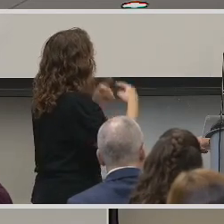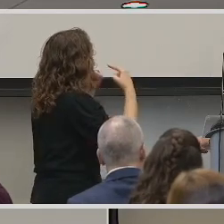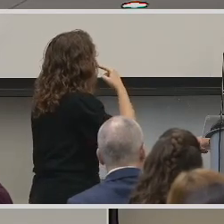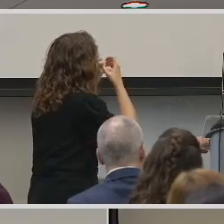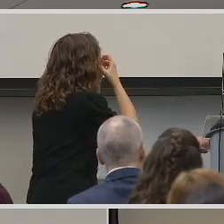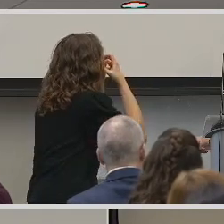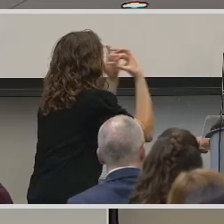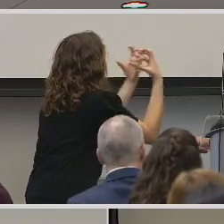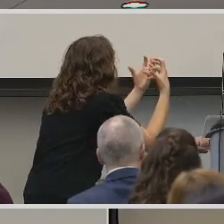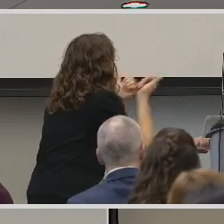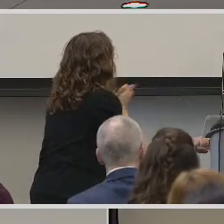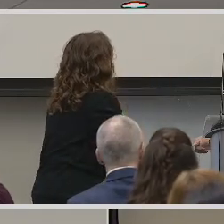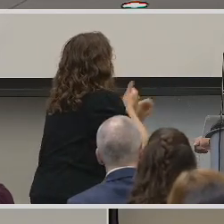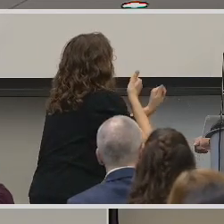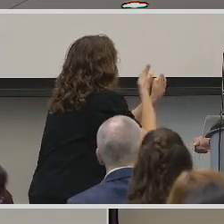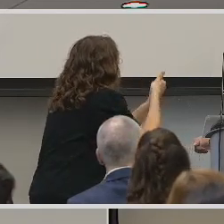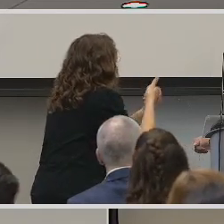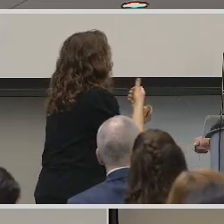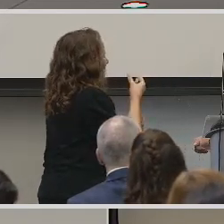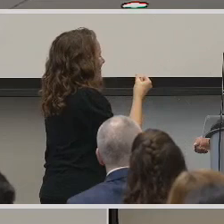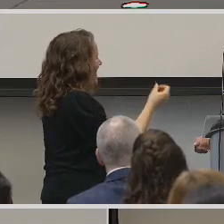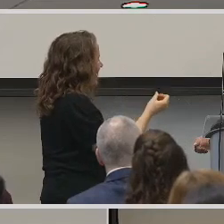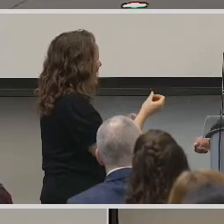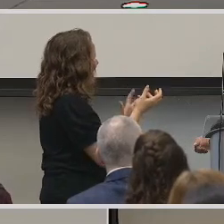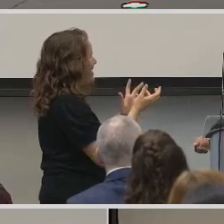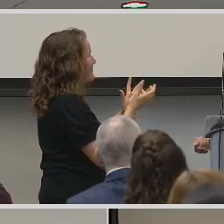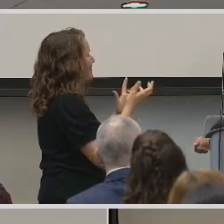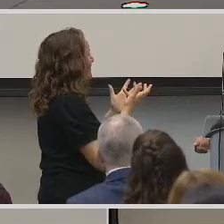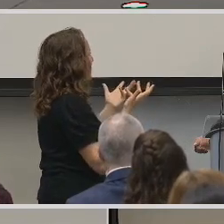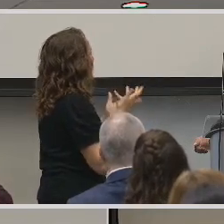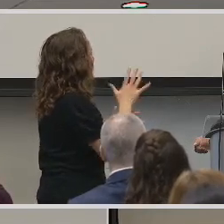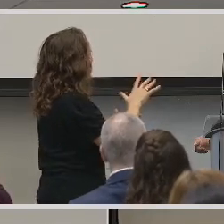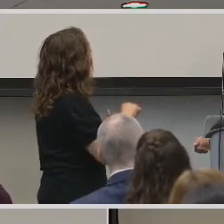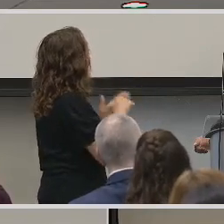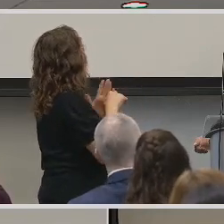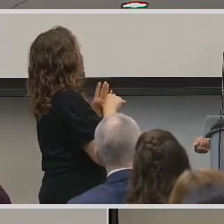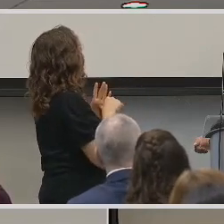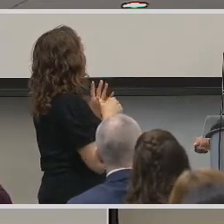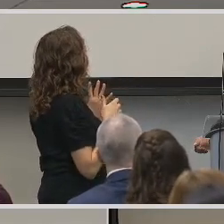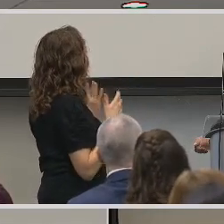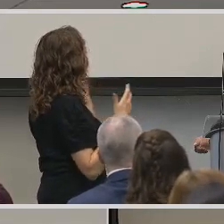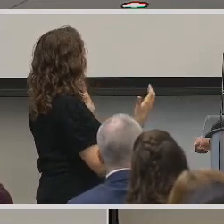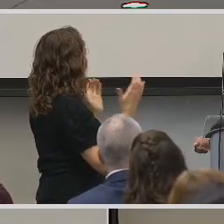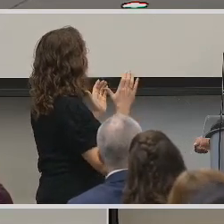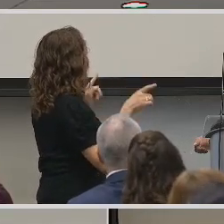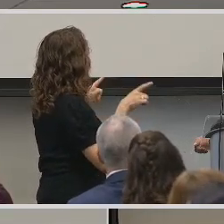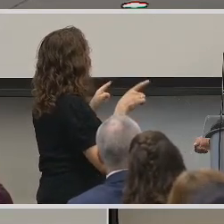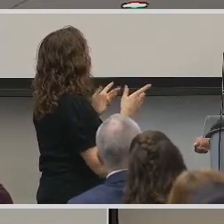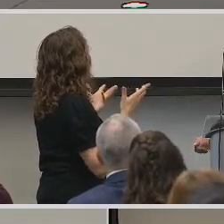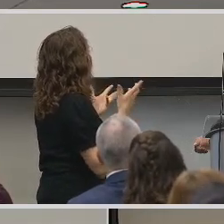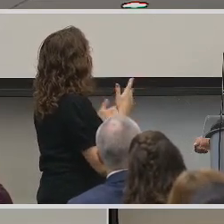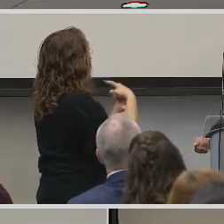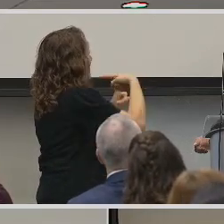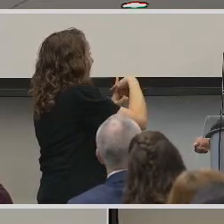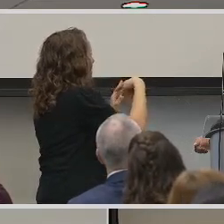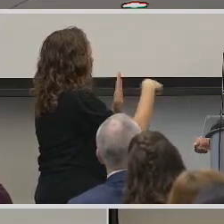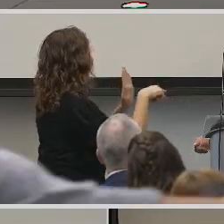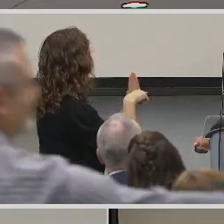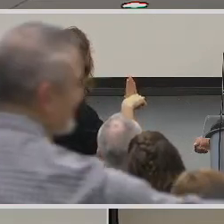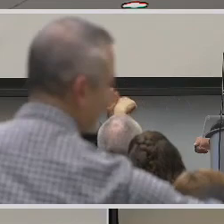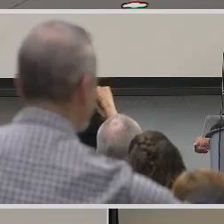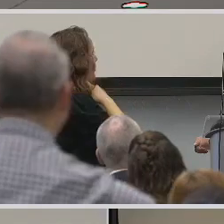of my head trying to catch up. So, what's your impression? And what's the advantage and disadvantage?